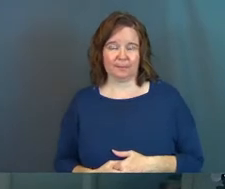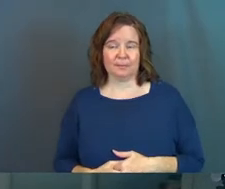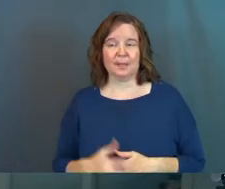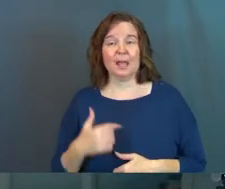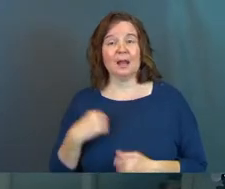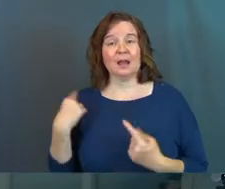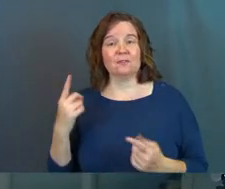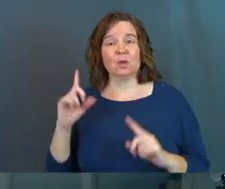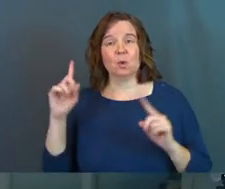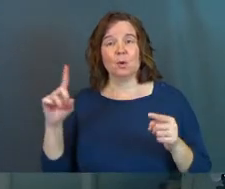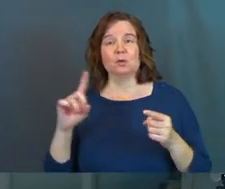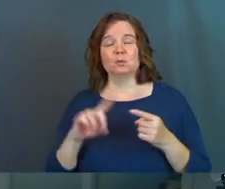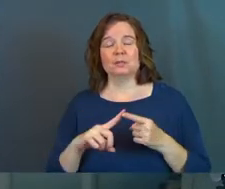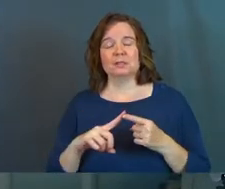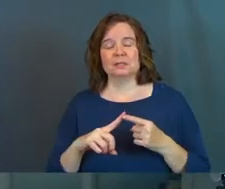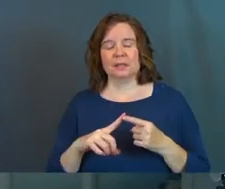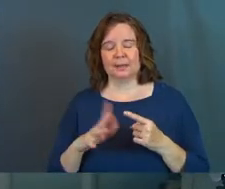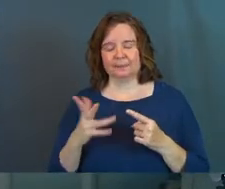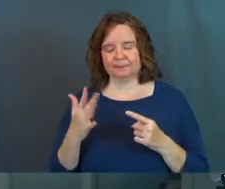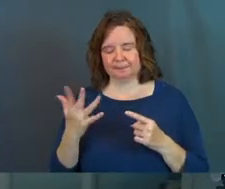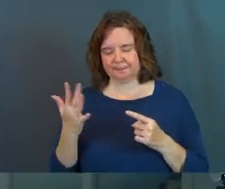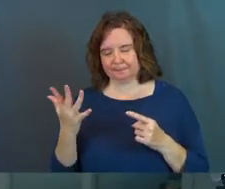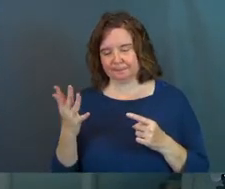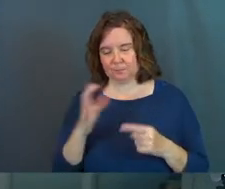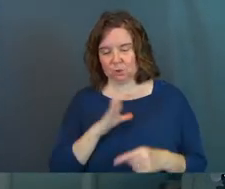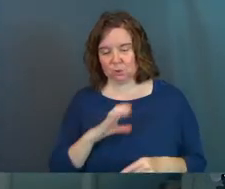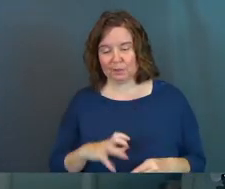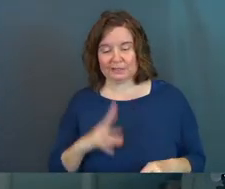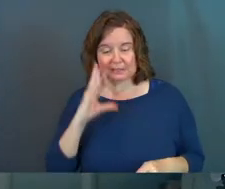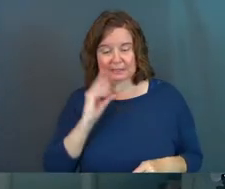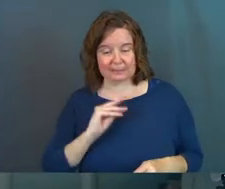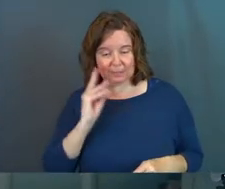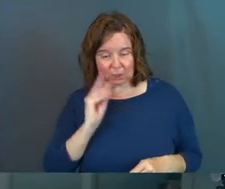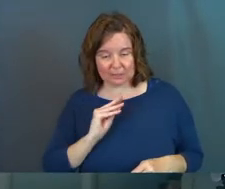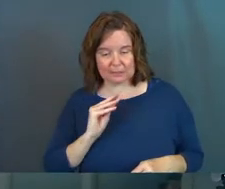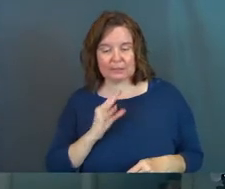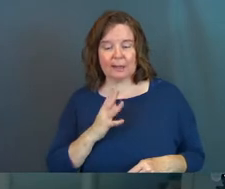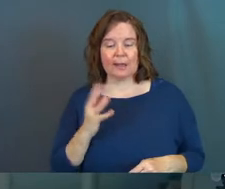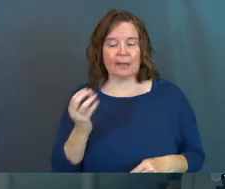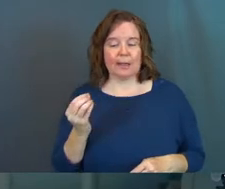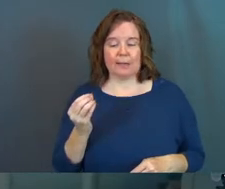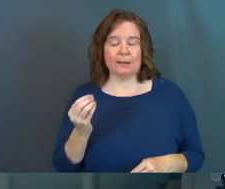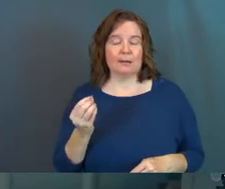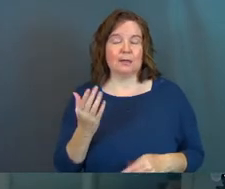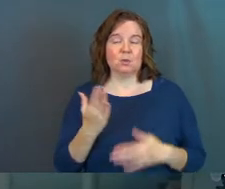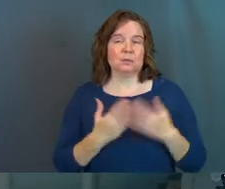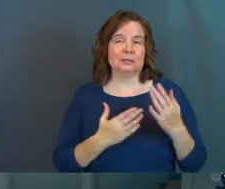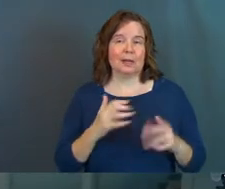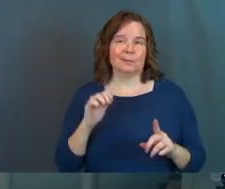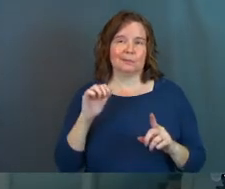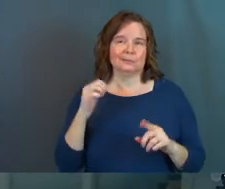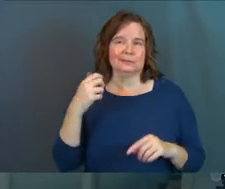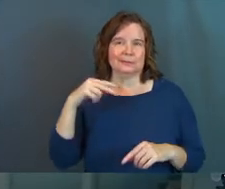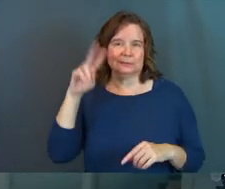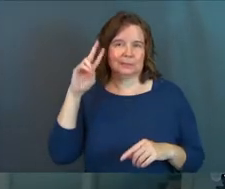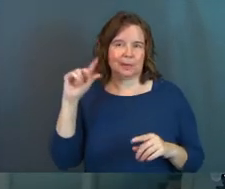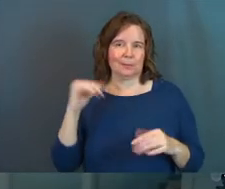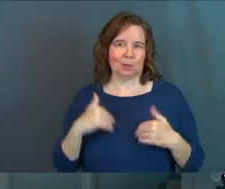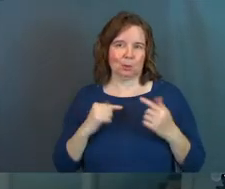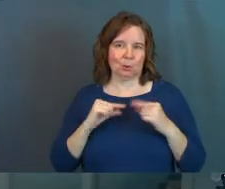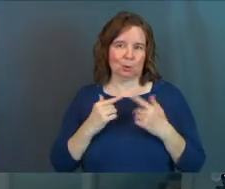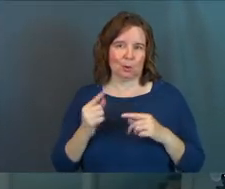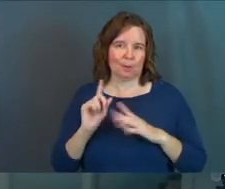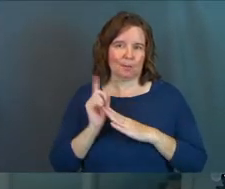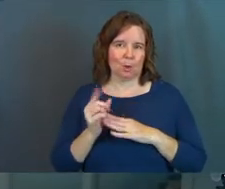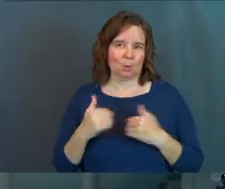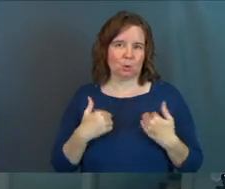And I eventually went to this Christian experience, and it was some dumb little youth group moment